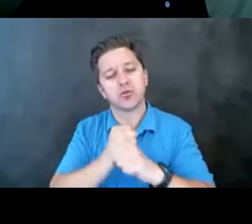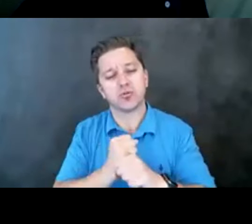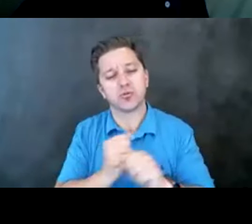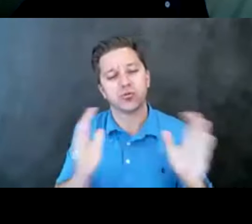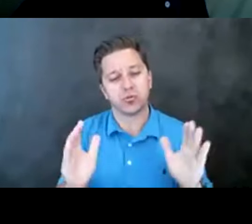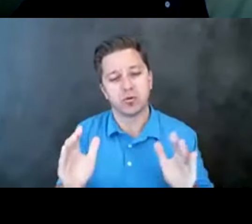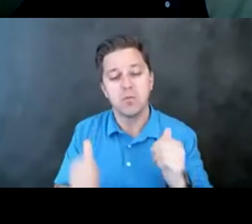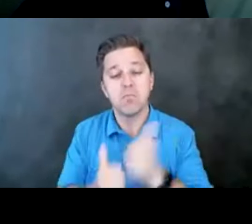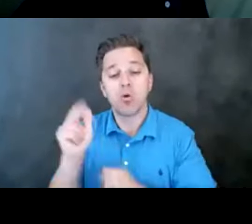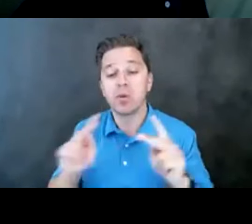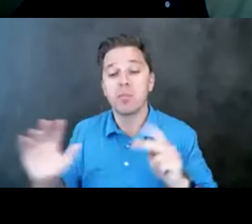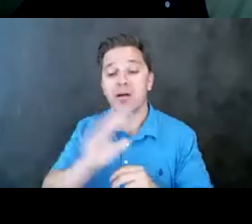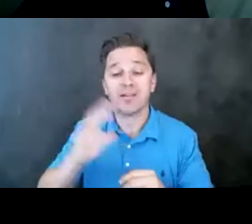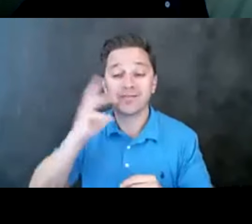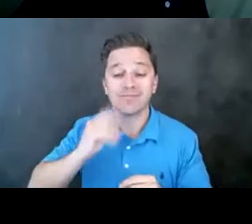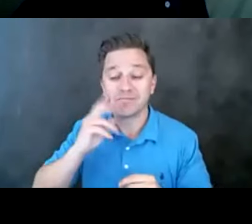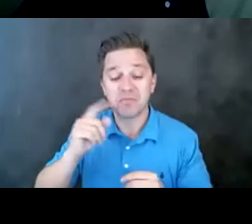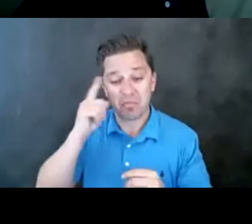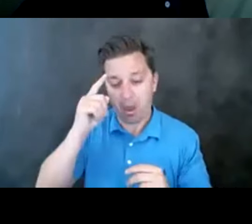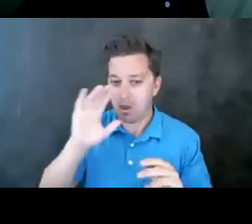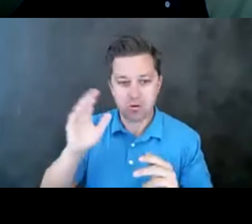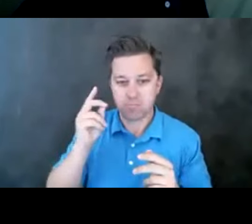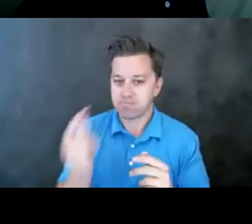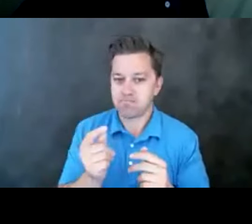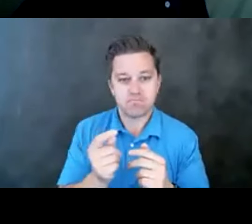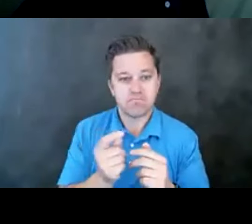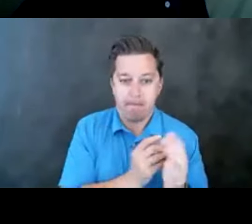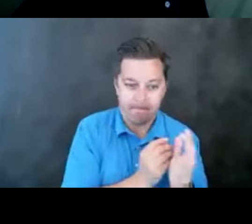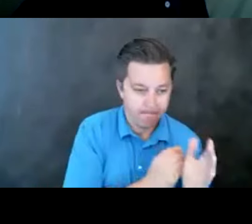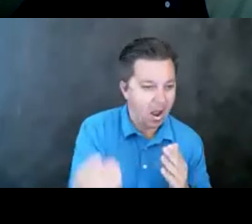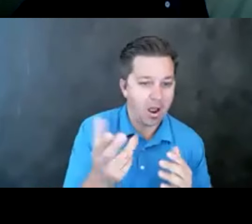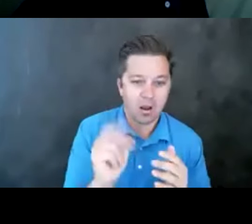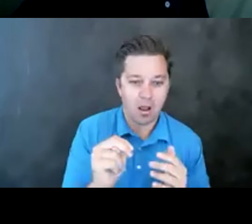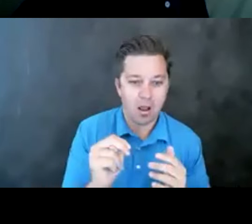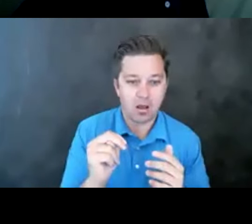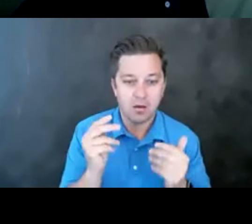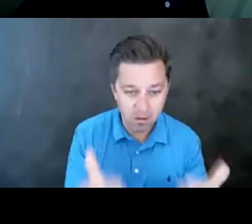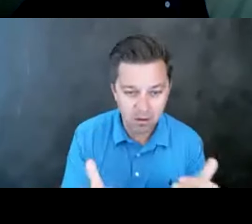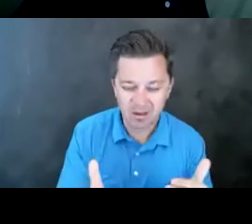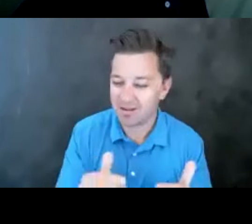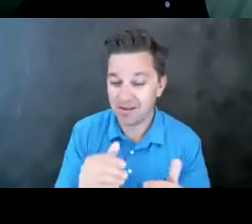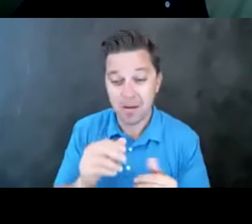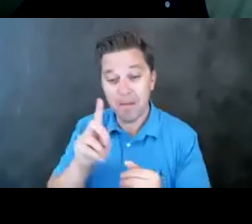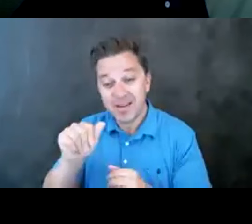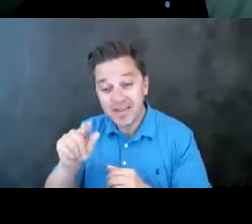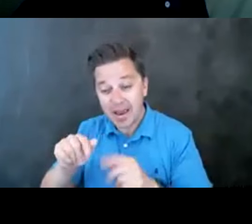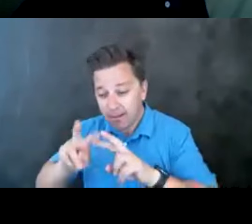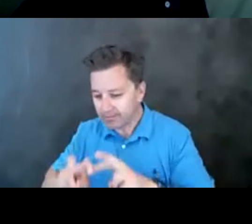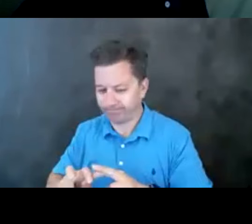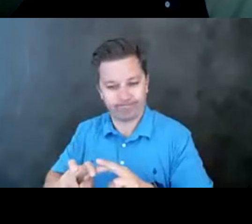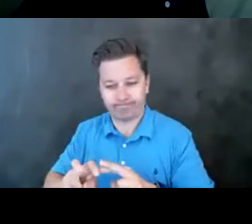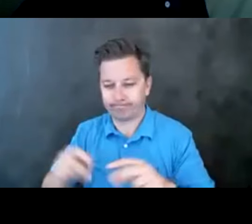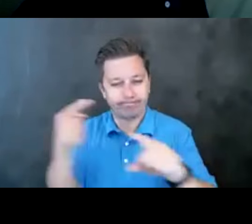anecdotally that it was right after purchase. And then the data, when it looked at it, said, no, that's actually not the case. Most people have these firearms for